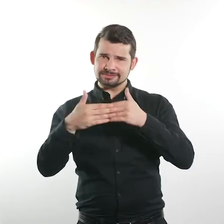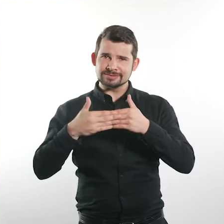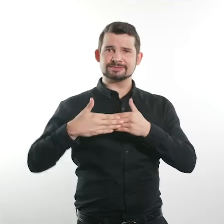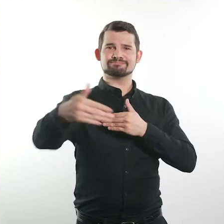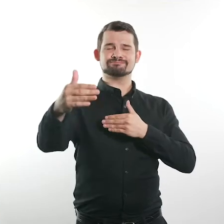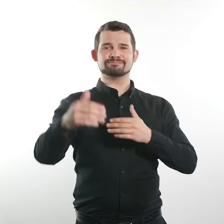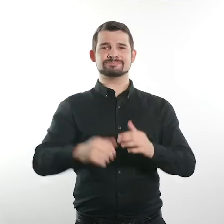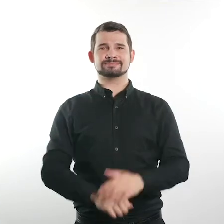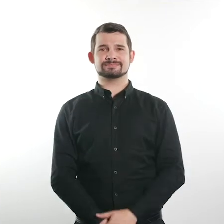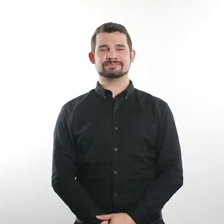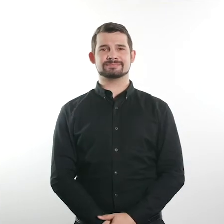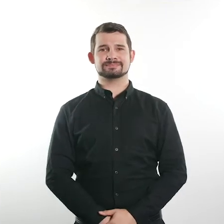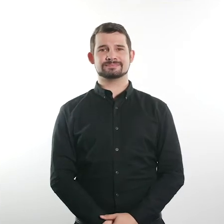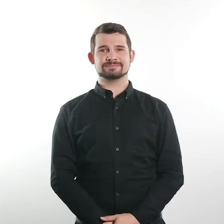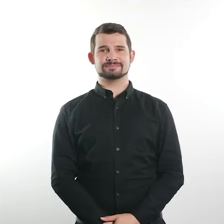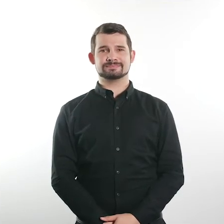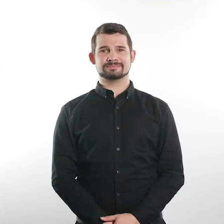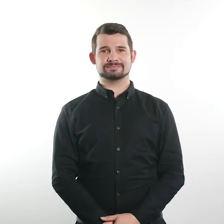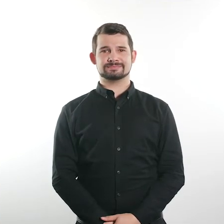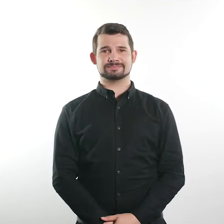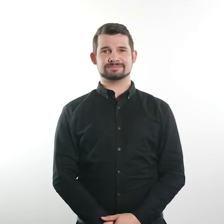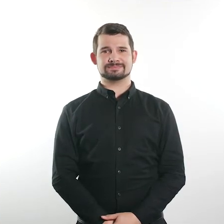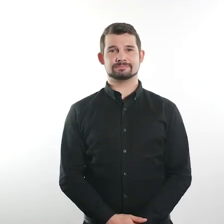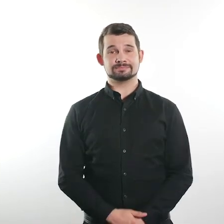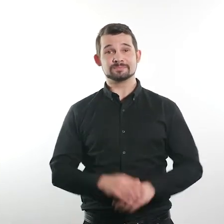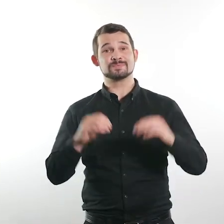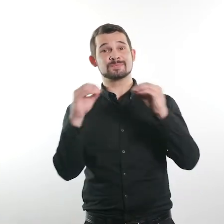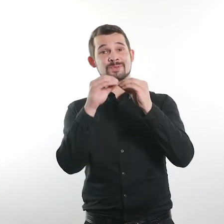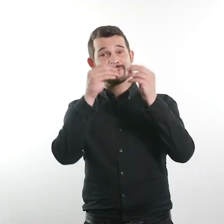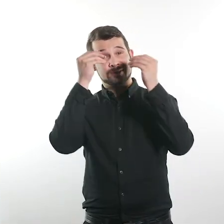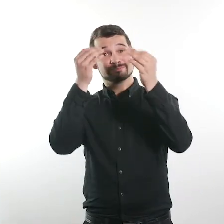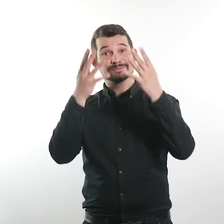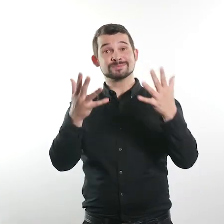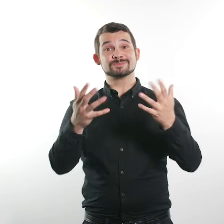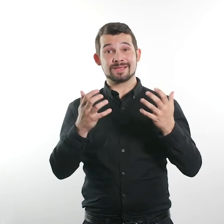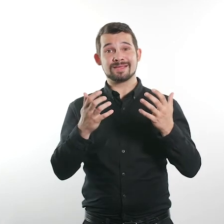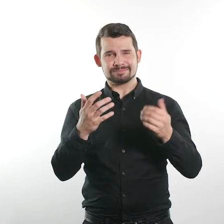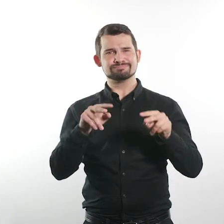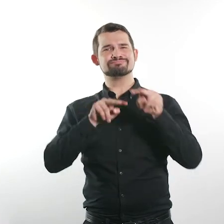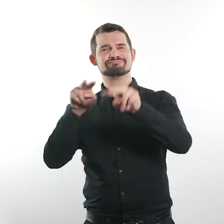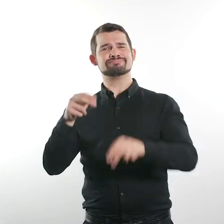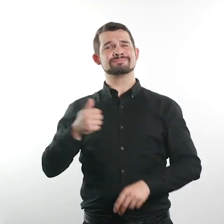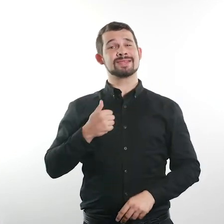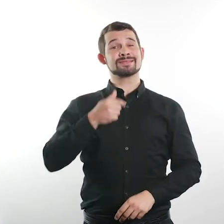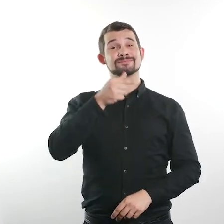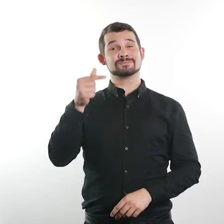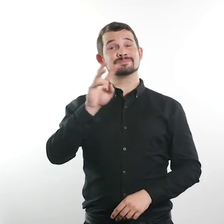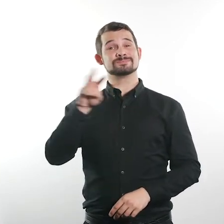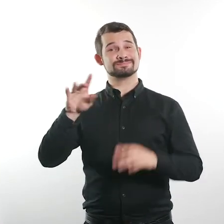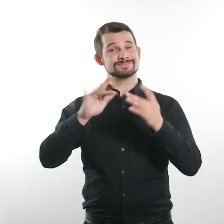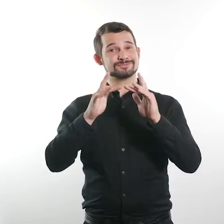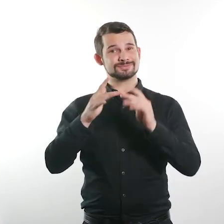really make our public service the best it can be in terms of accessibility. For more information, you can go to Canada.ca